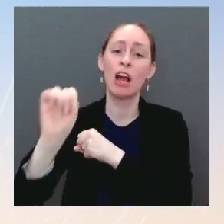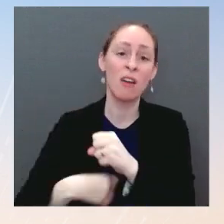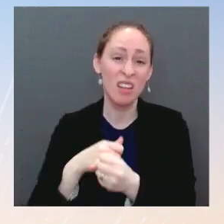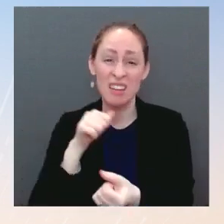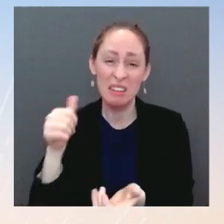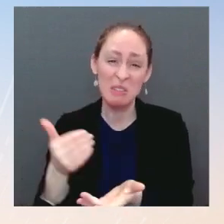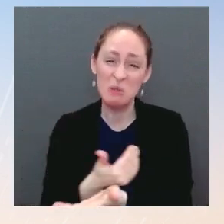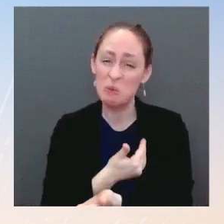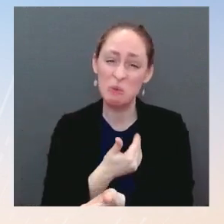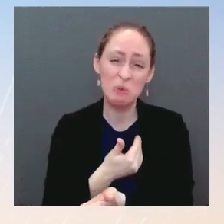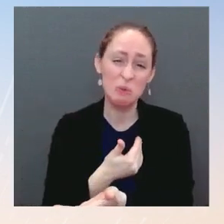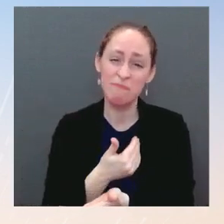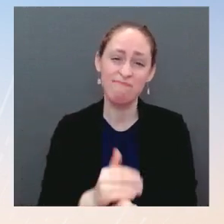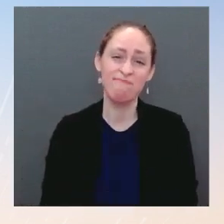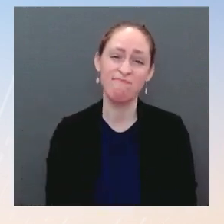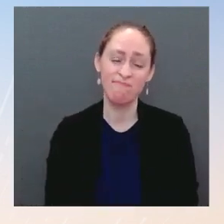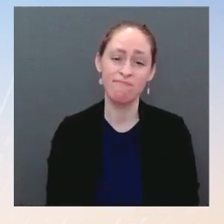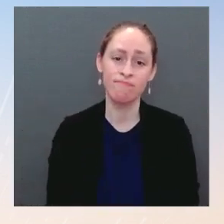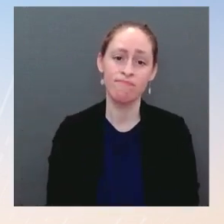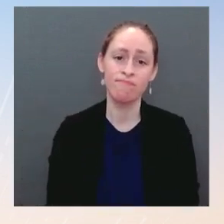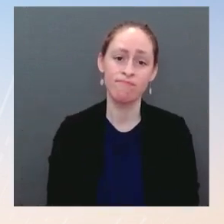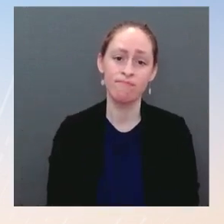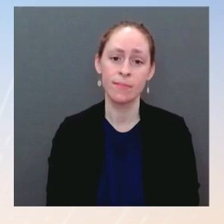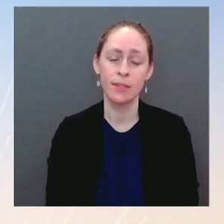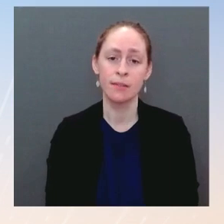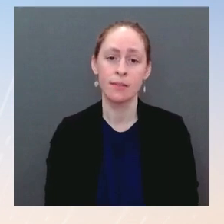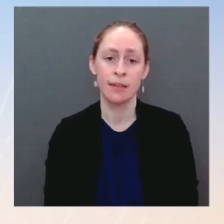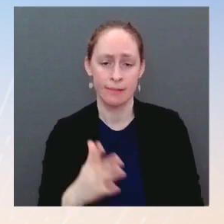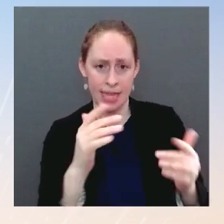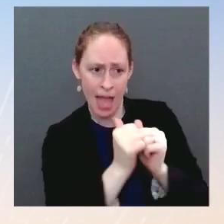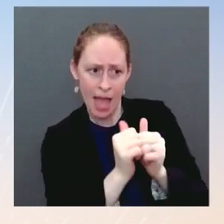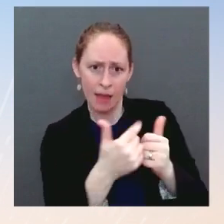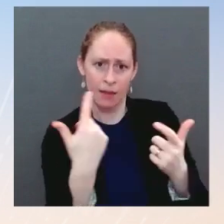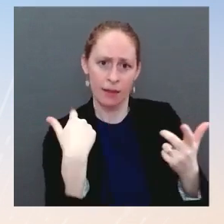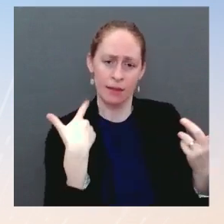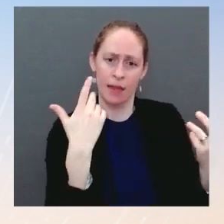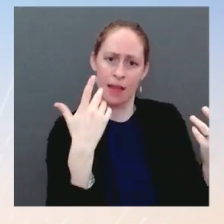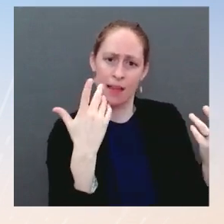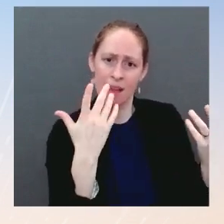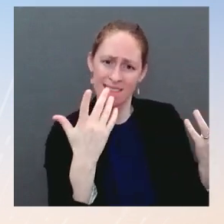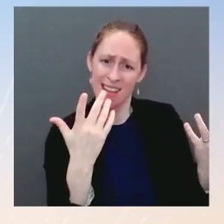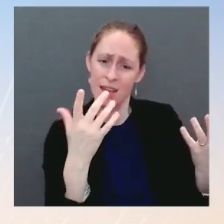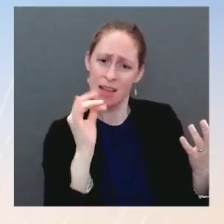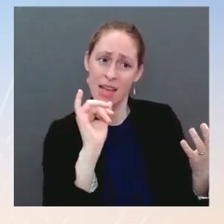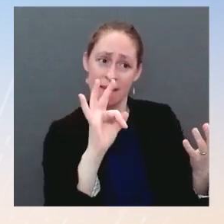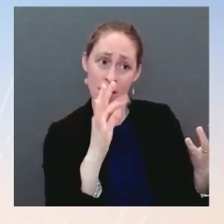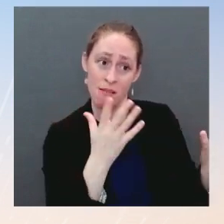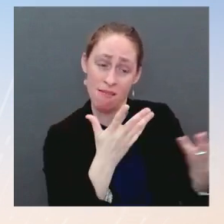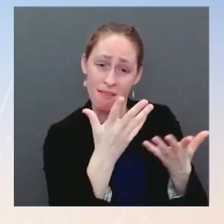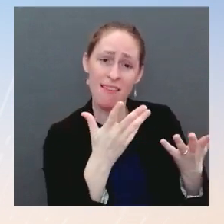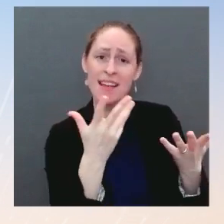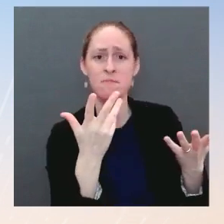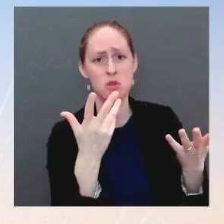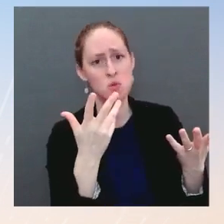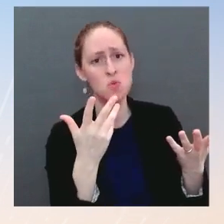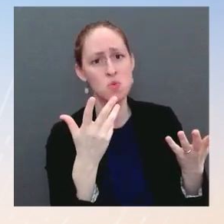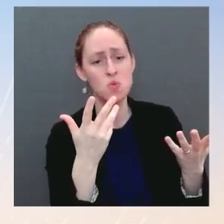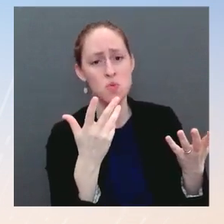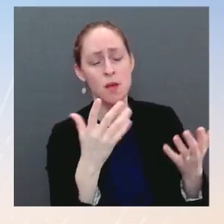I would say the President's role over the last year, as I've talked about a bit in here, has been rebuilding our relationships around the